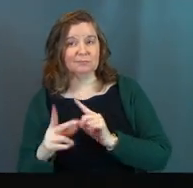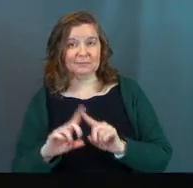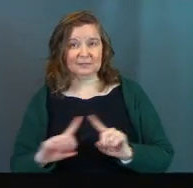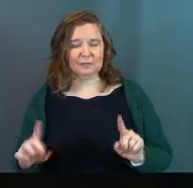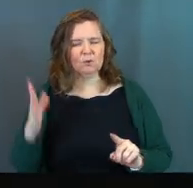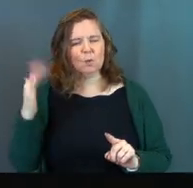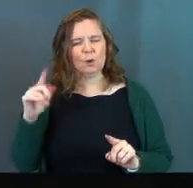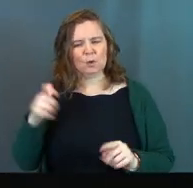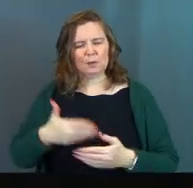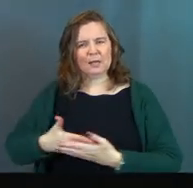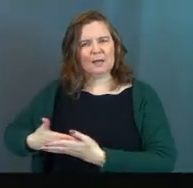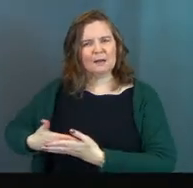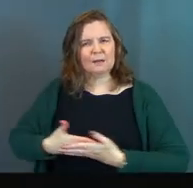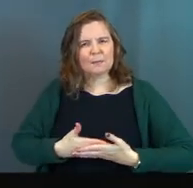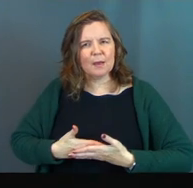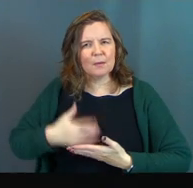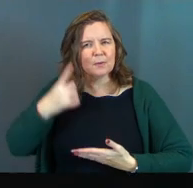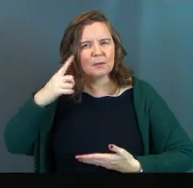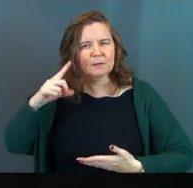Why did we need a baby?